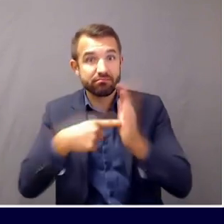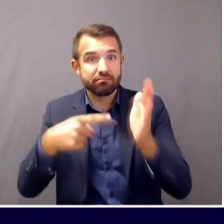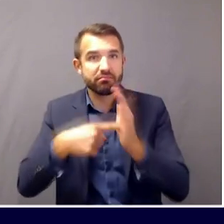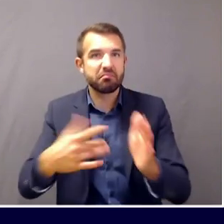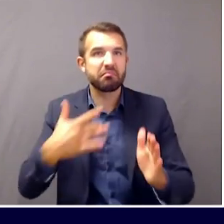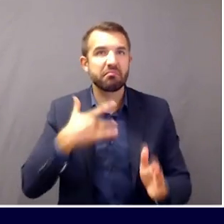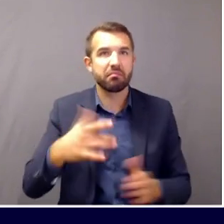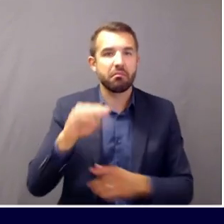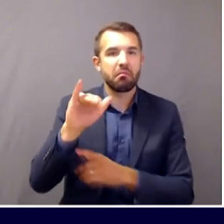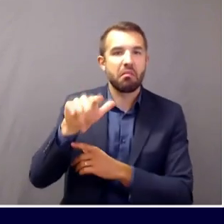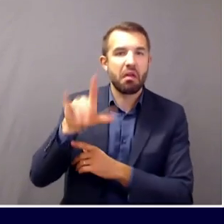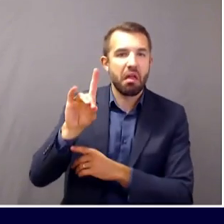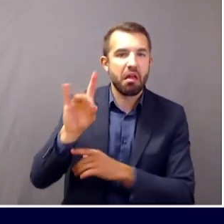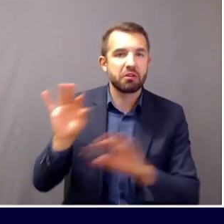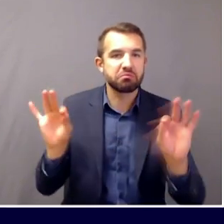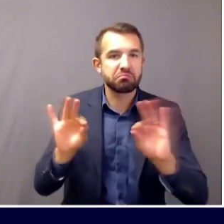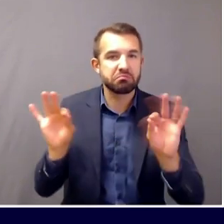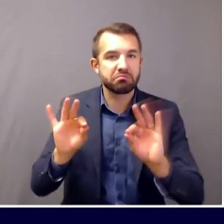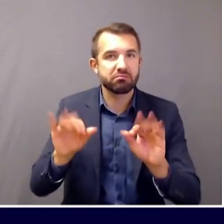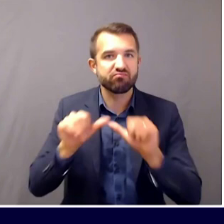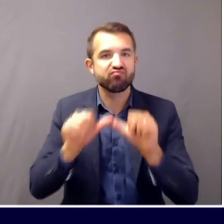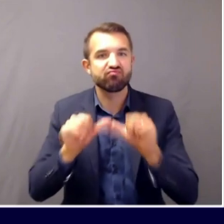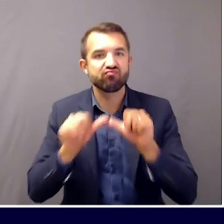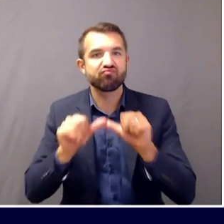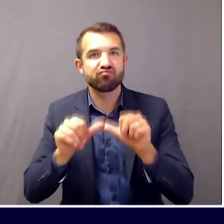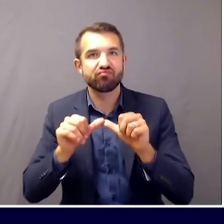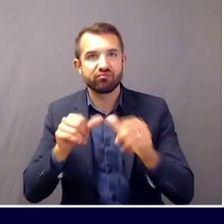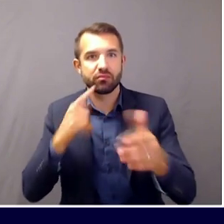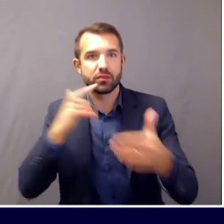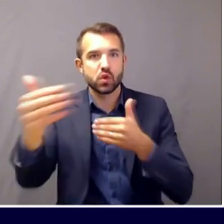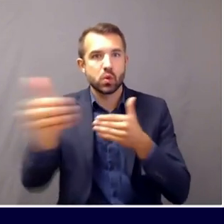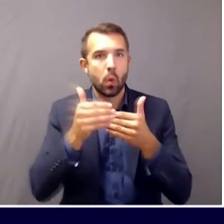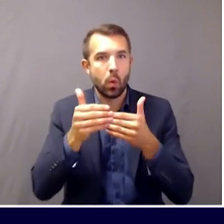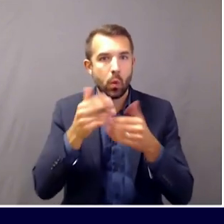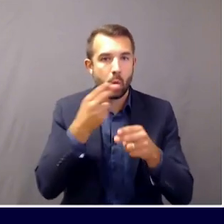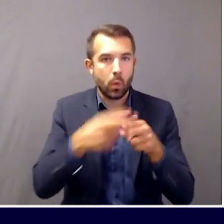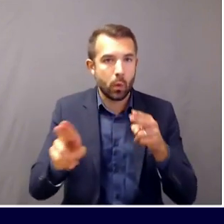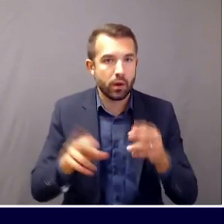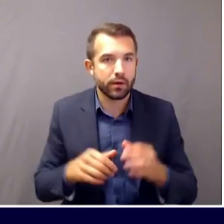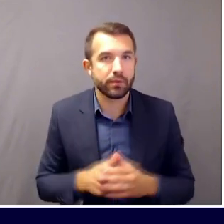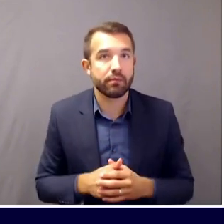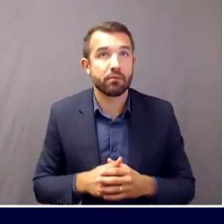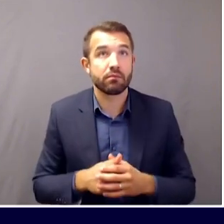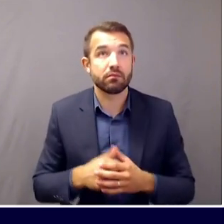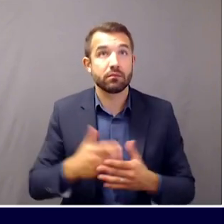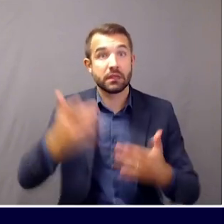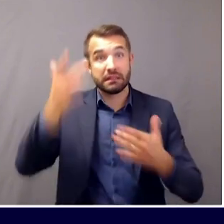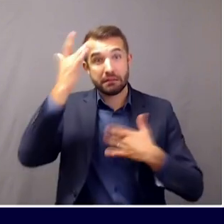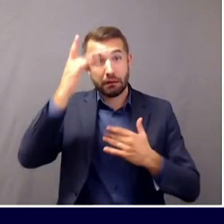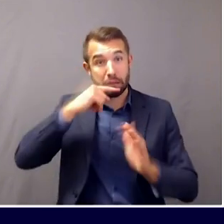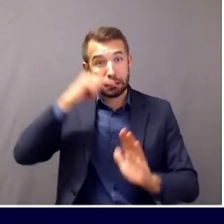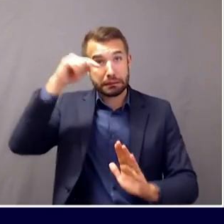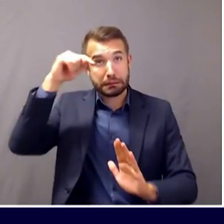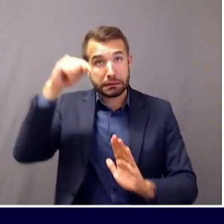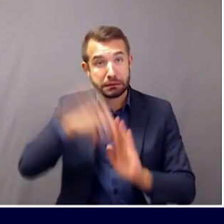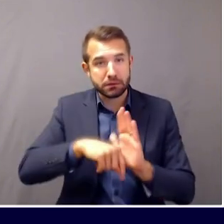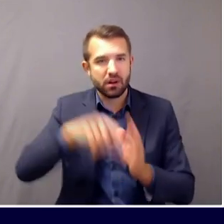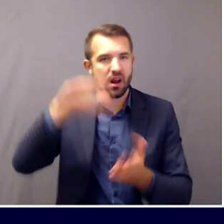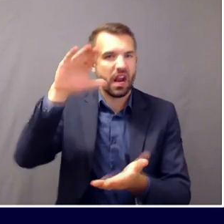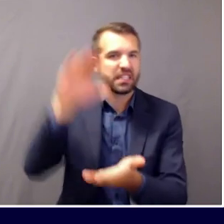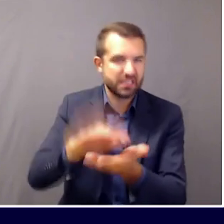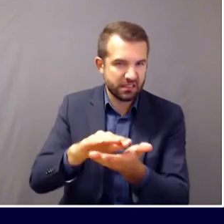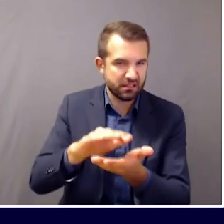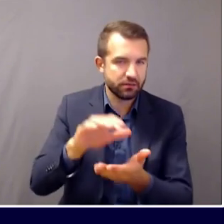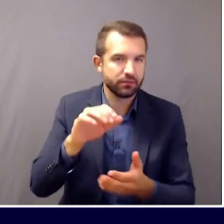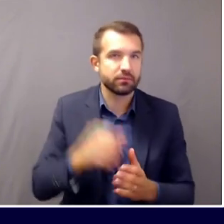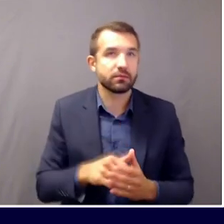tends to be a little bit shorter, and their overall course of disease is not as severe as that in adults. That being said, when